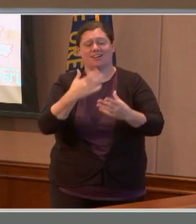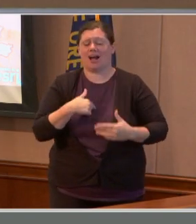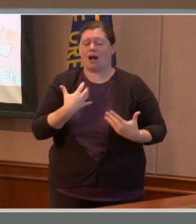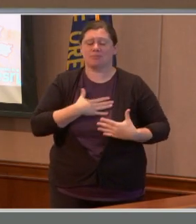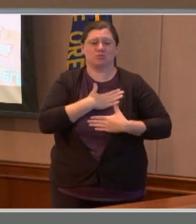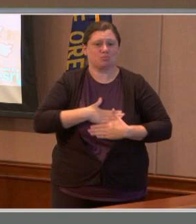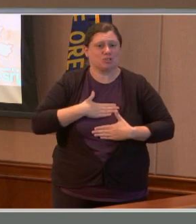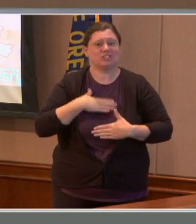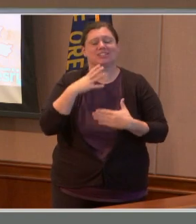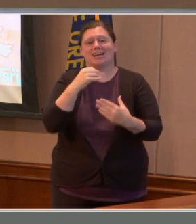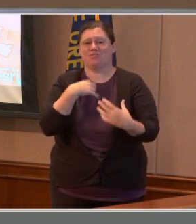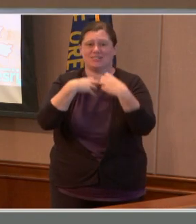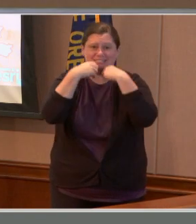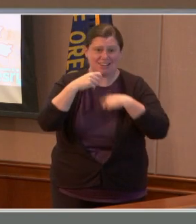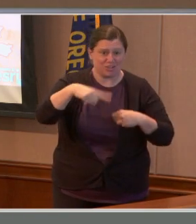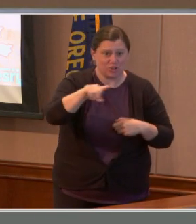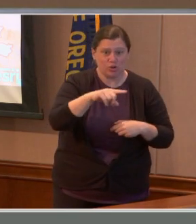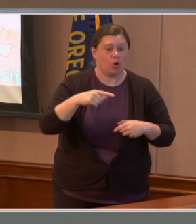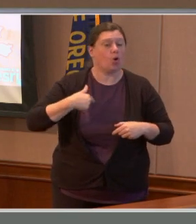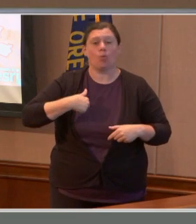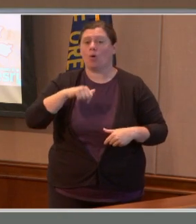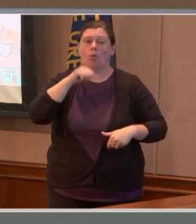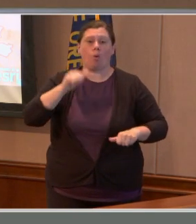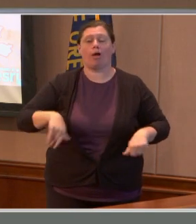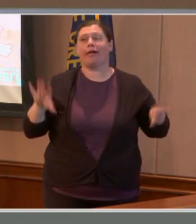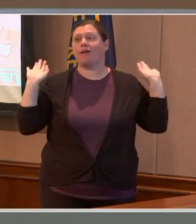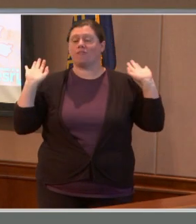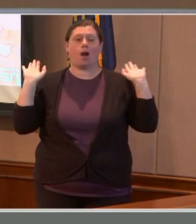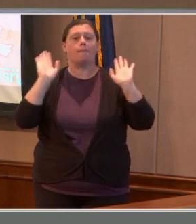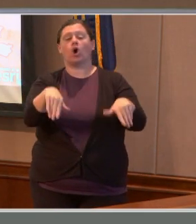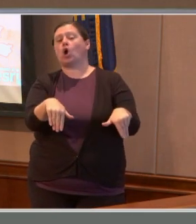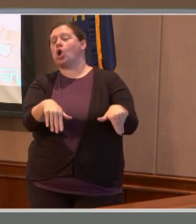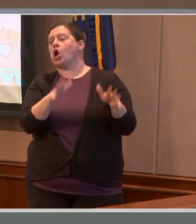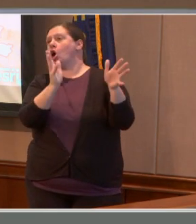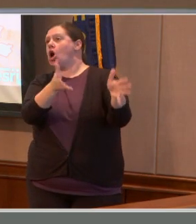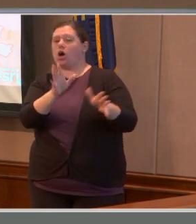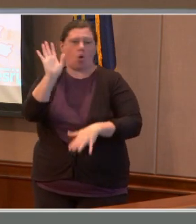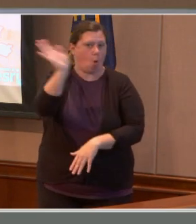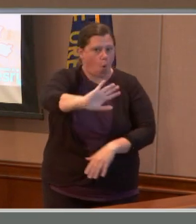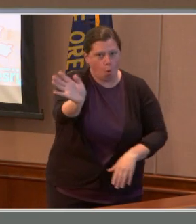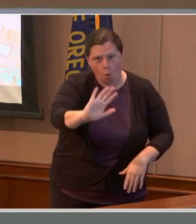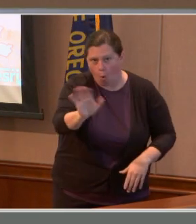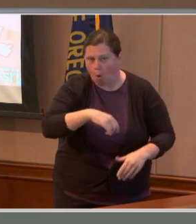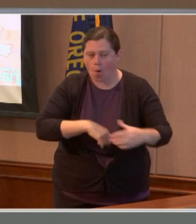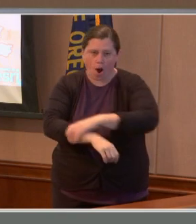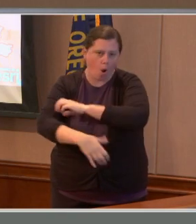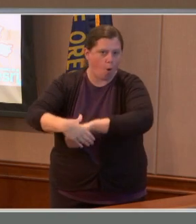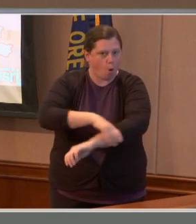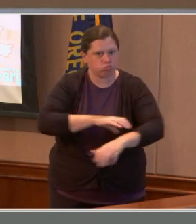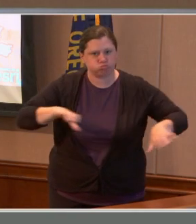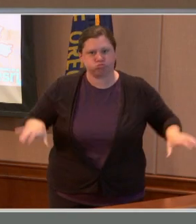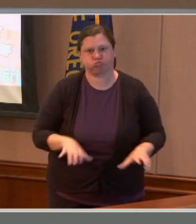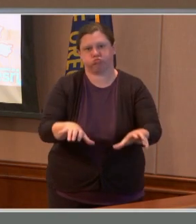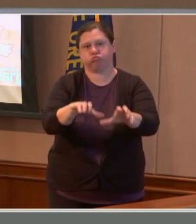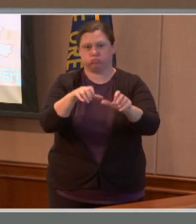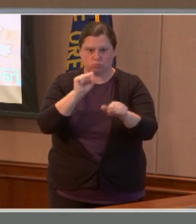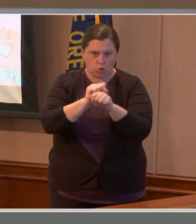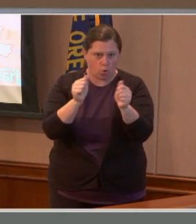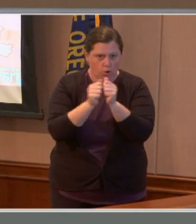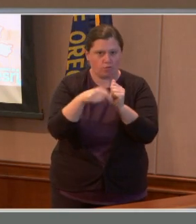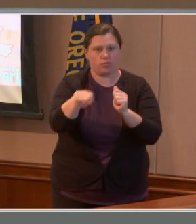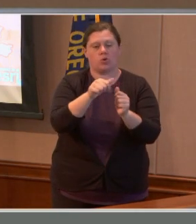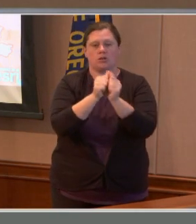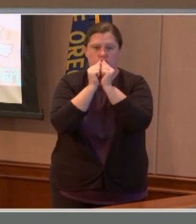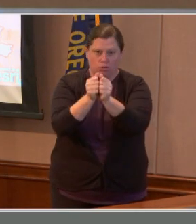idly stand by while our neighbors need help, and we will all go through this together. Thank